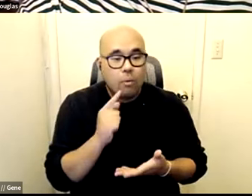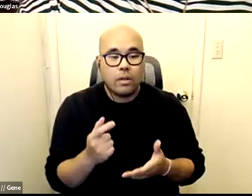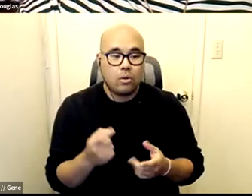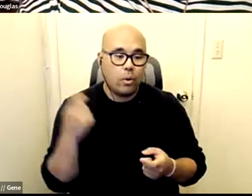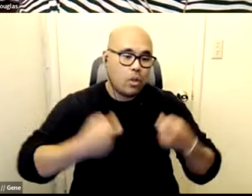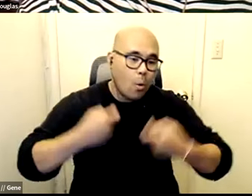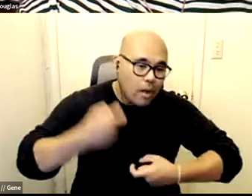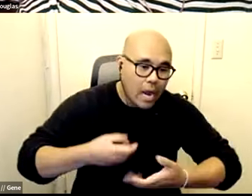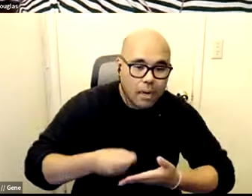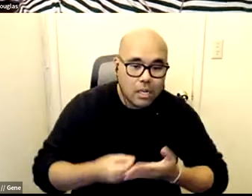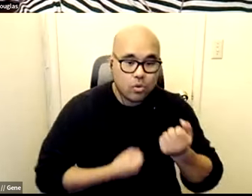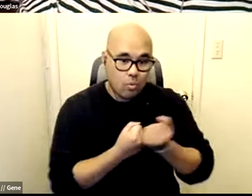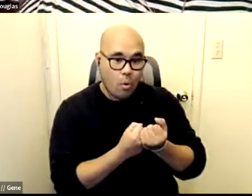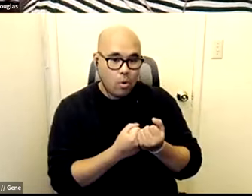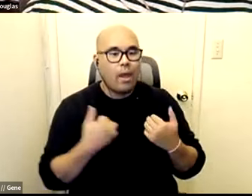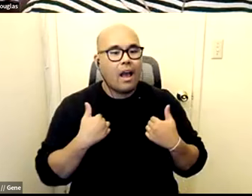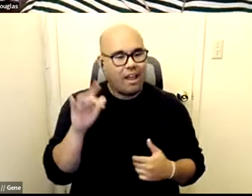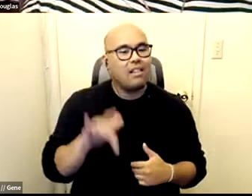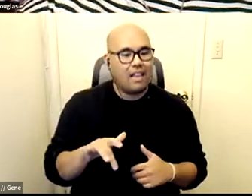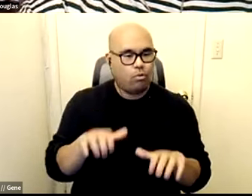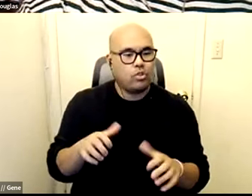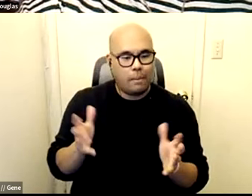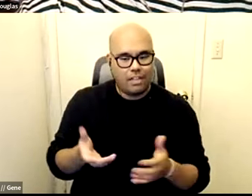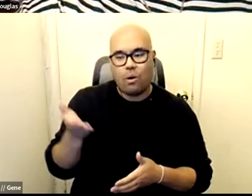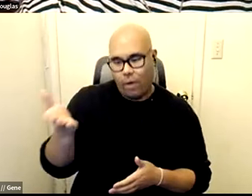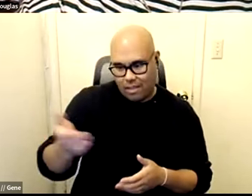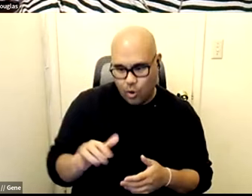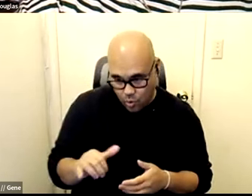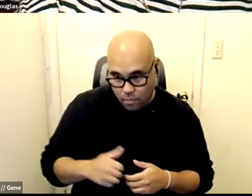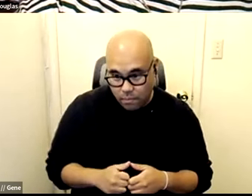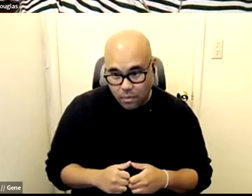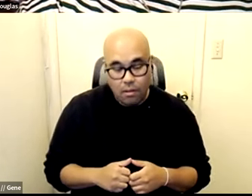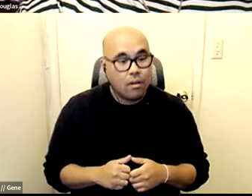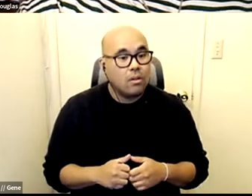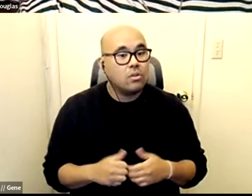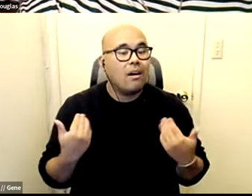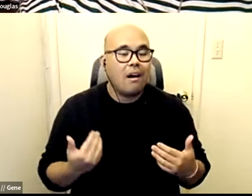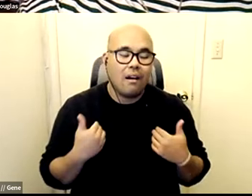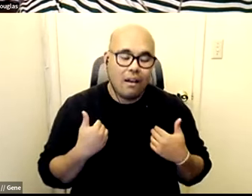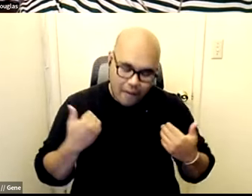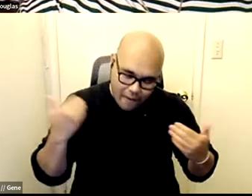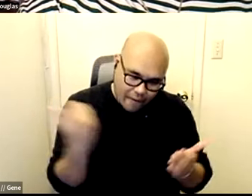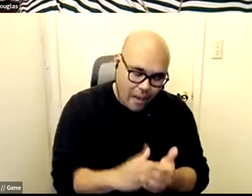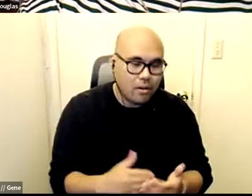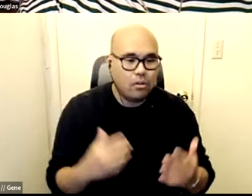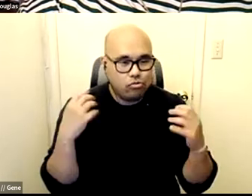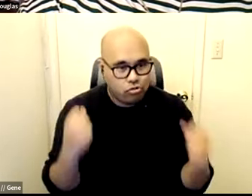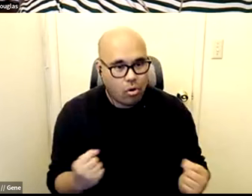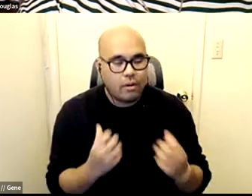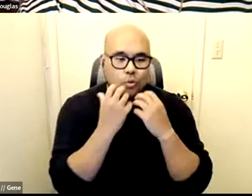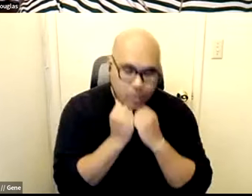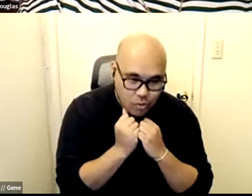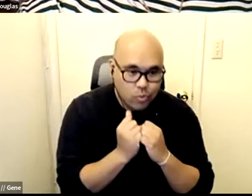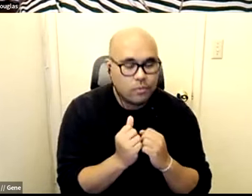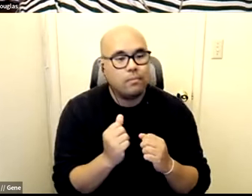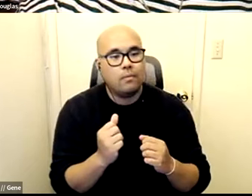work and we'll drop that link in the chat um but otherwise just a huge uh profound gratitude to everybody here and we will